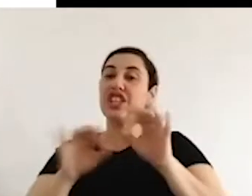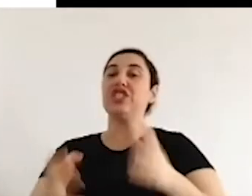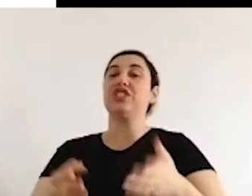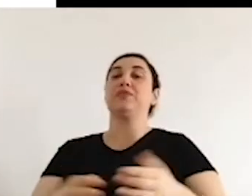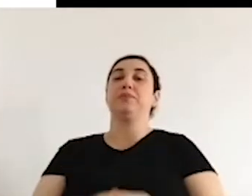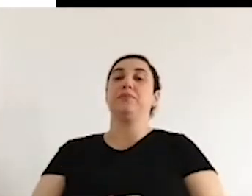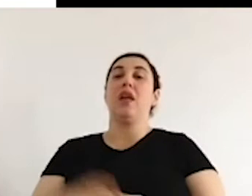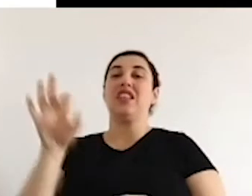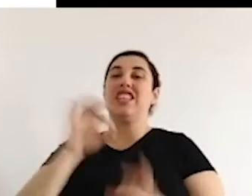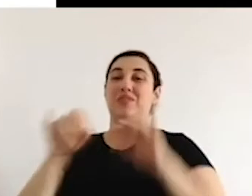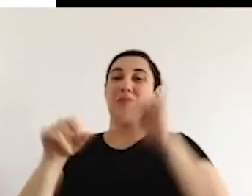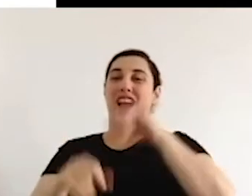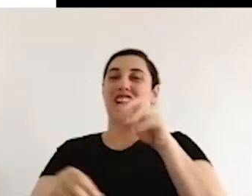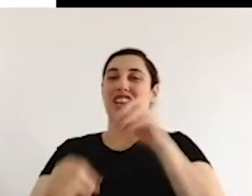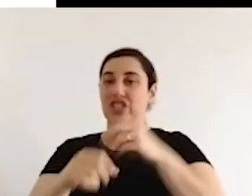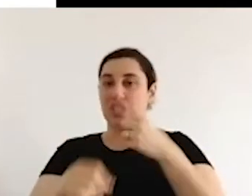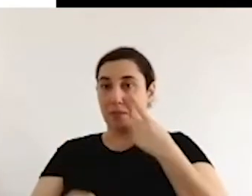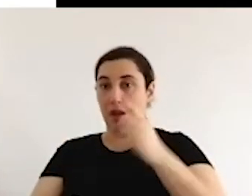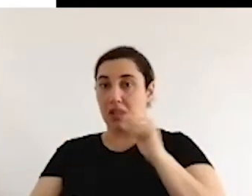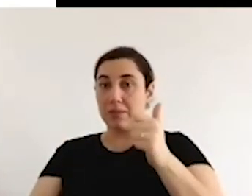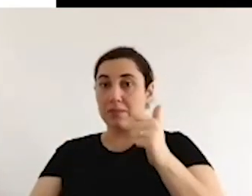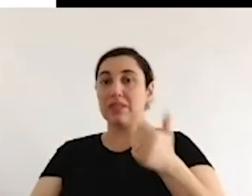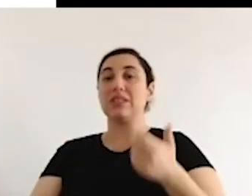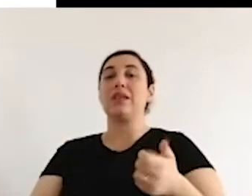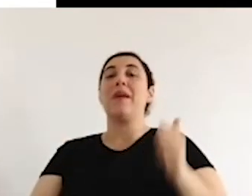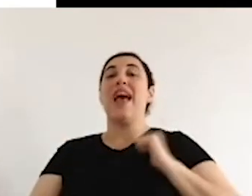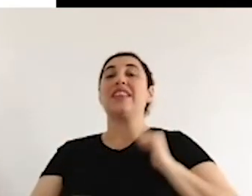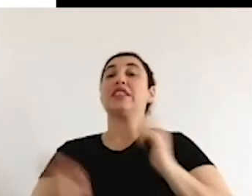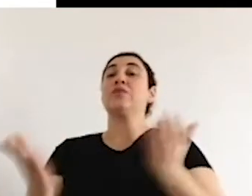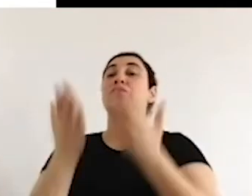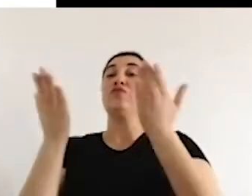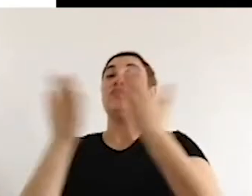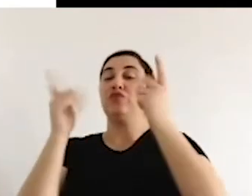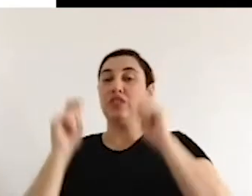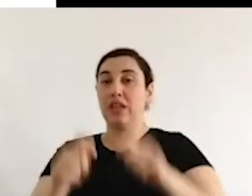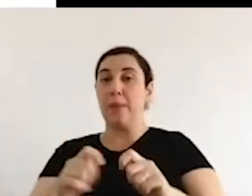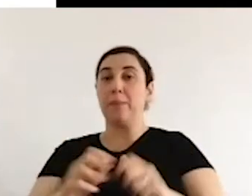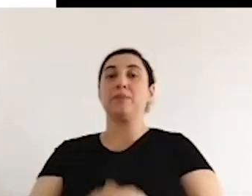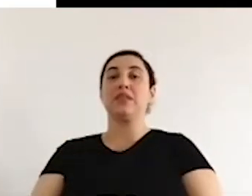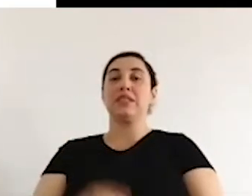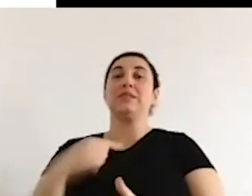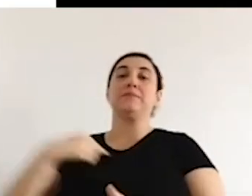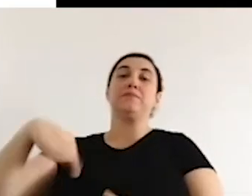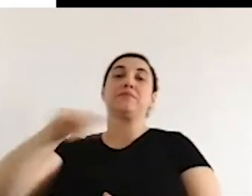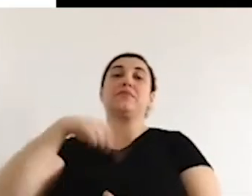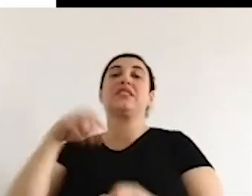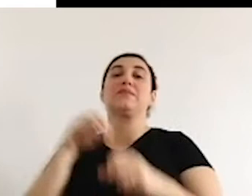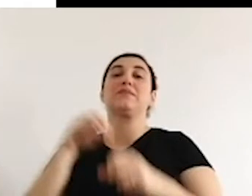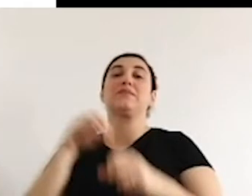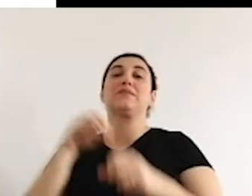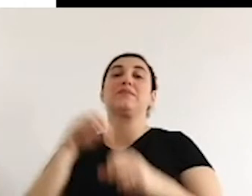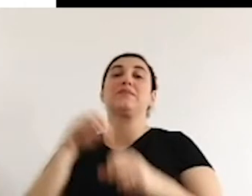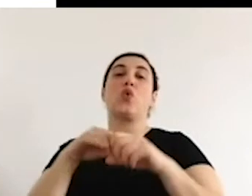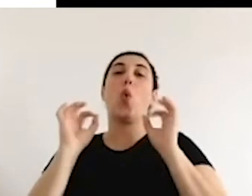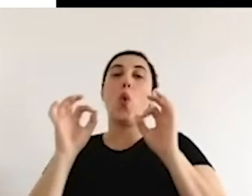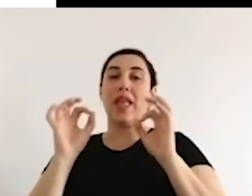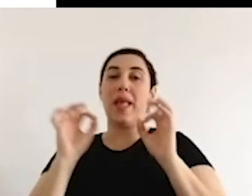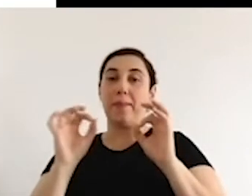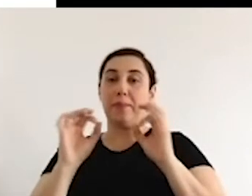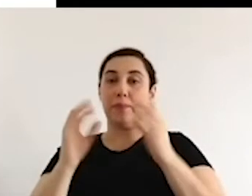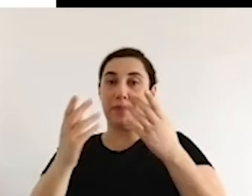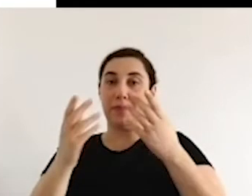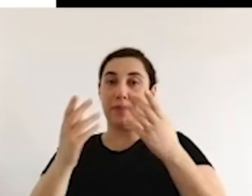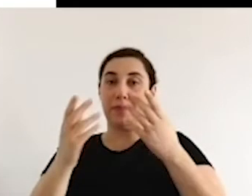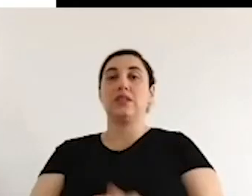repotism, and he talks about elections, and he talks about the supremacy or